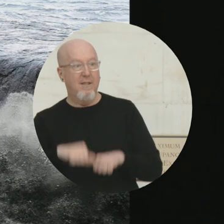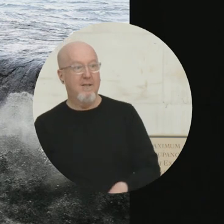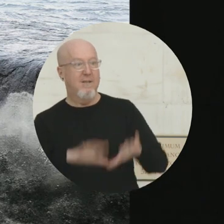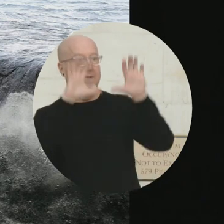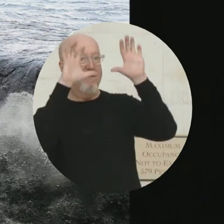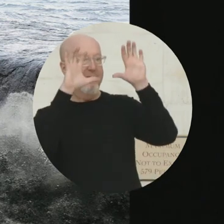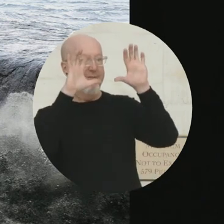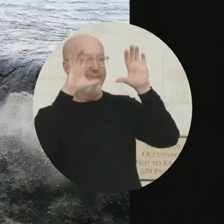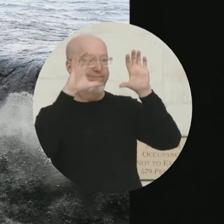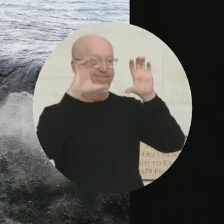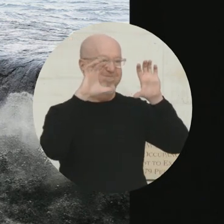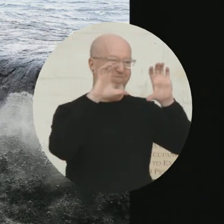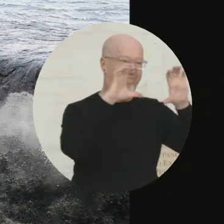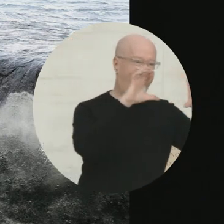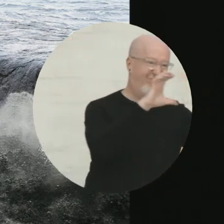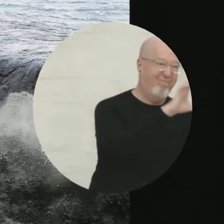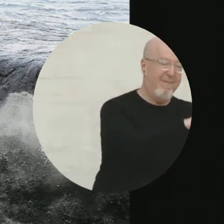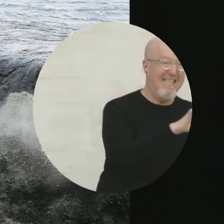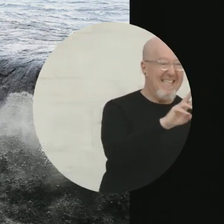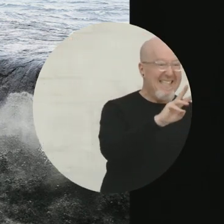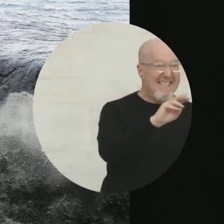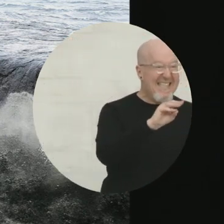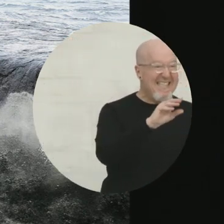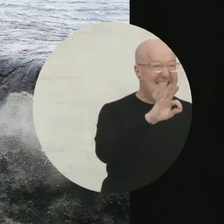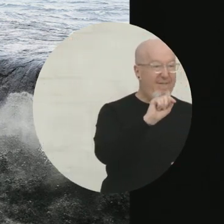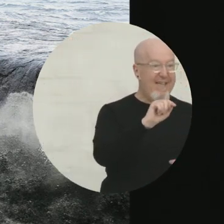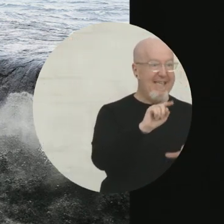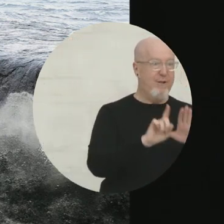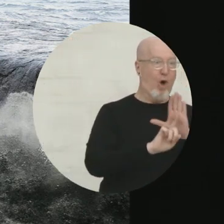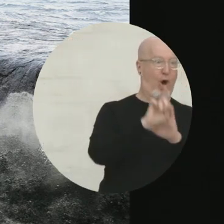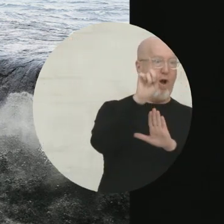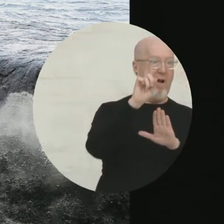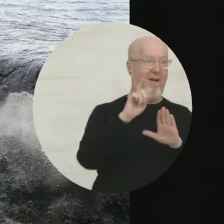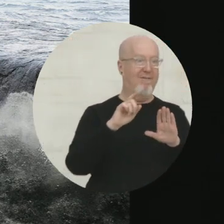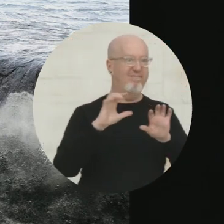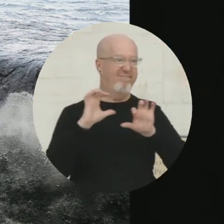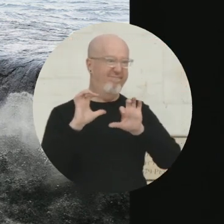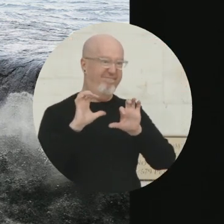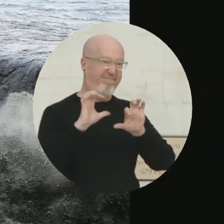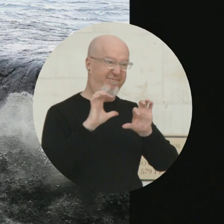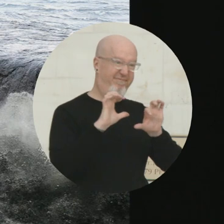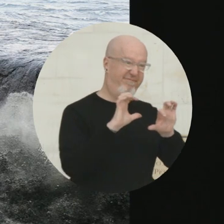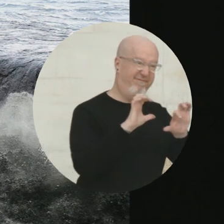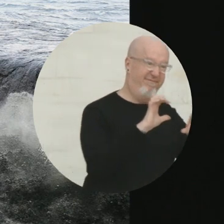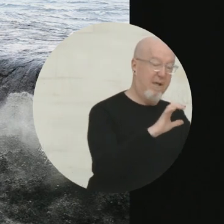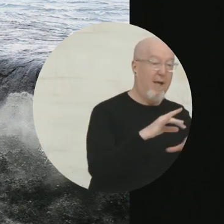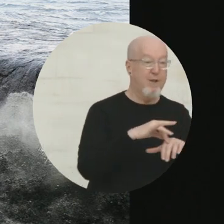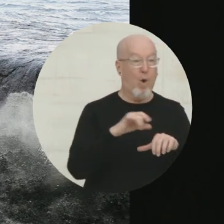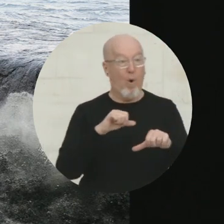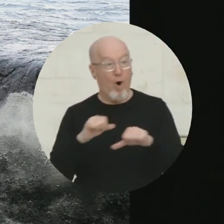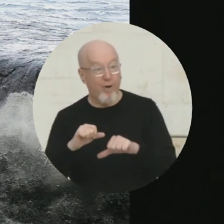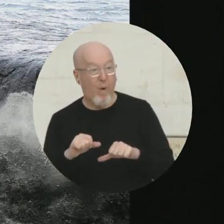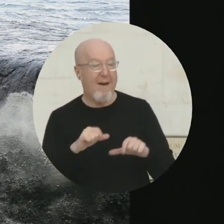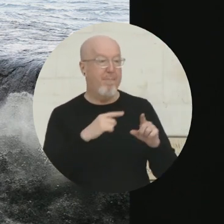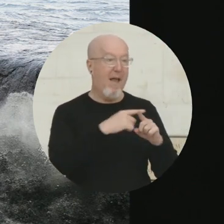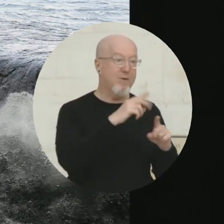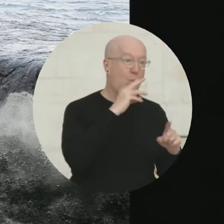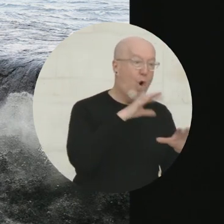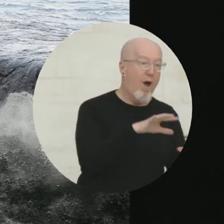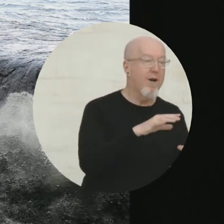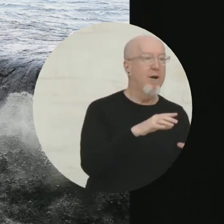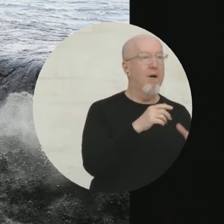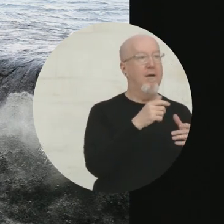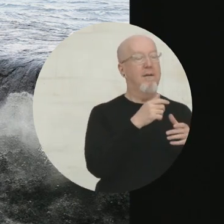wall of water 60 feet tall in some places. And those two together then shut down nuclear power plants at